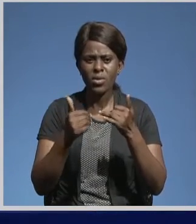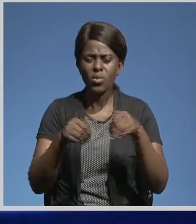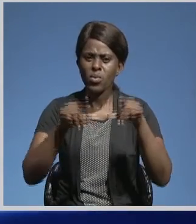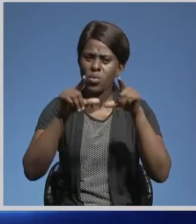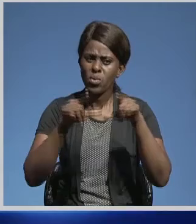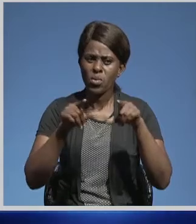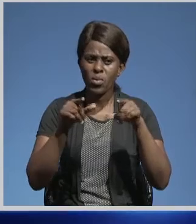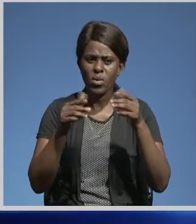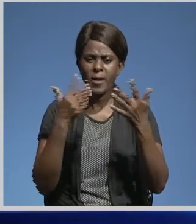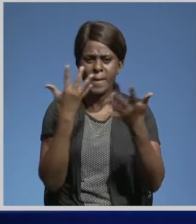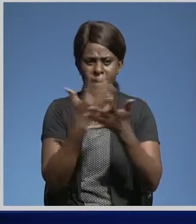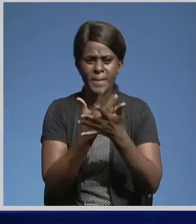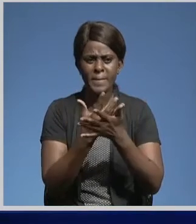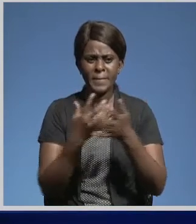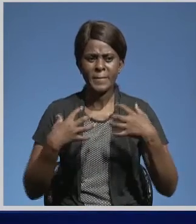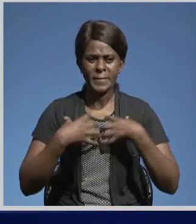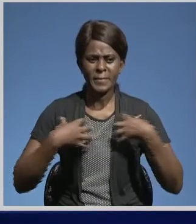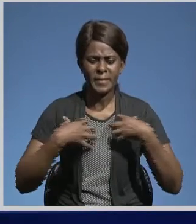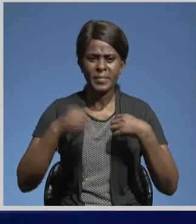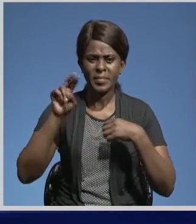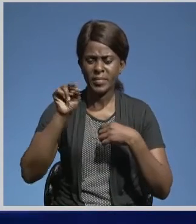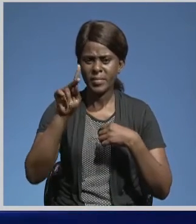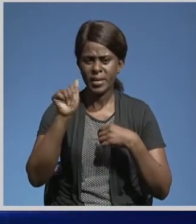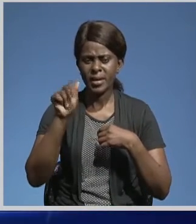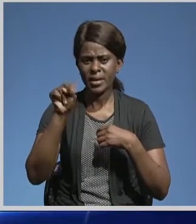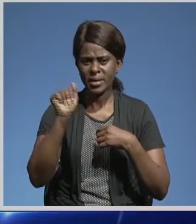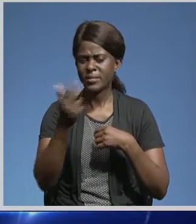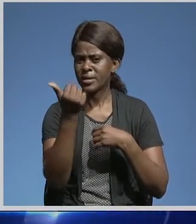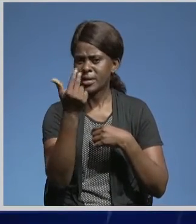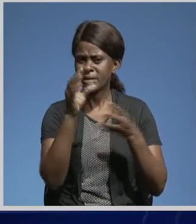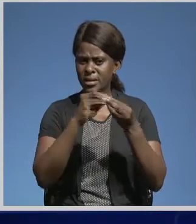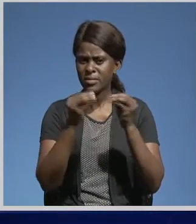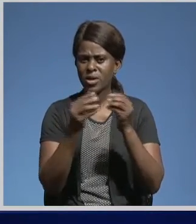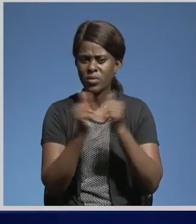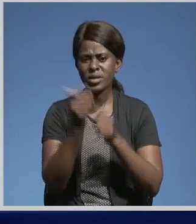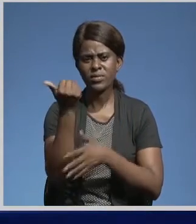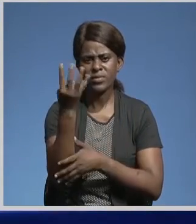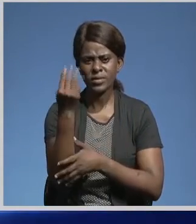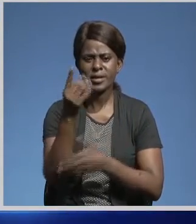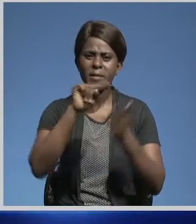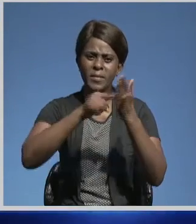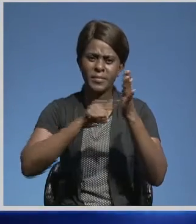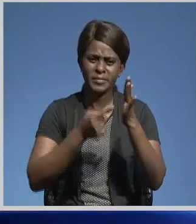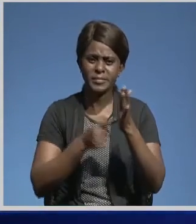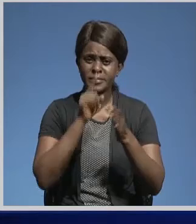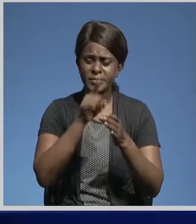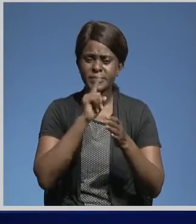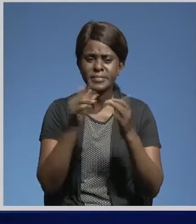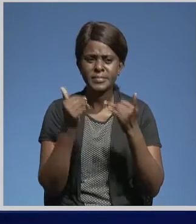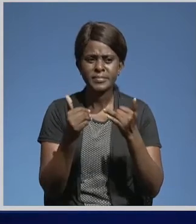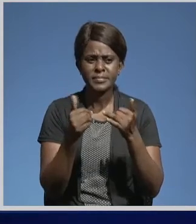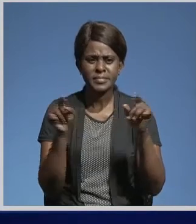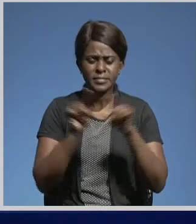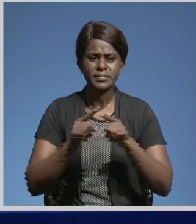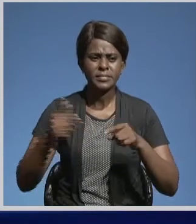Log Leaders Prison Leopards, while Nkana are now 13th on the table with 14 points. In Choma, Sister Club's Green Eagles